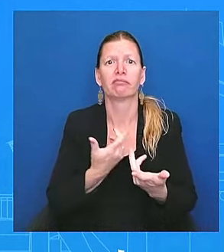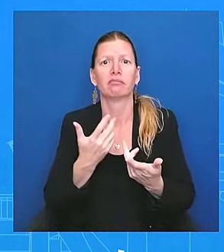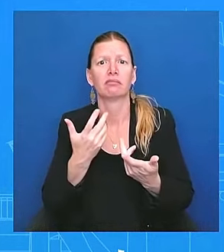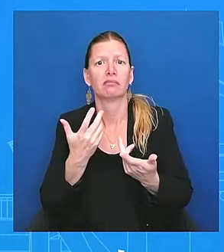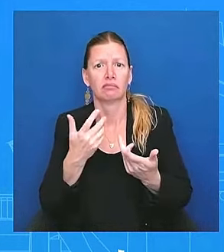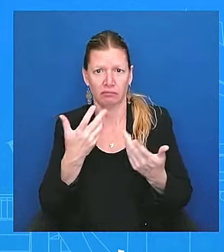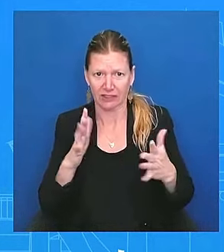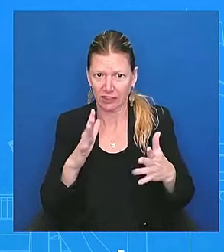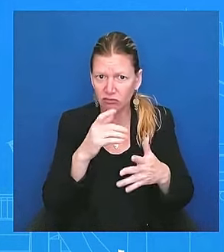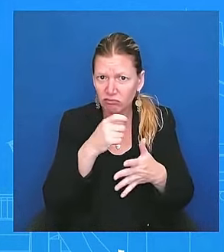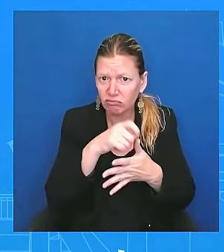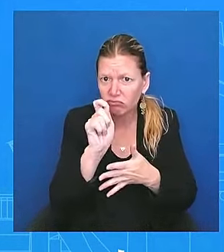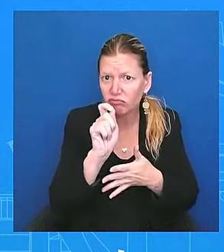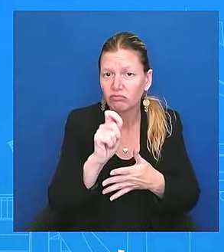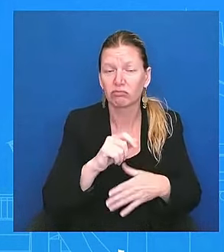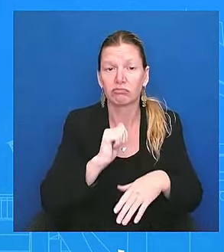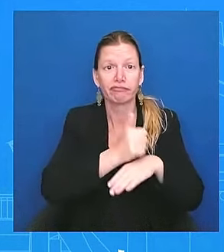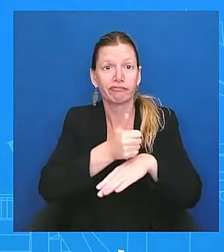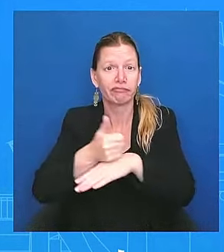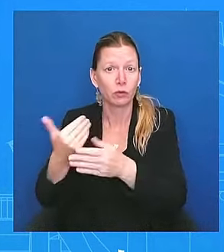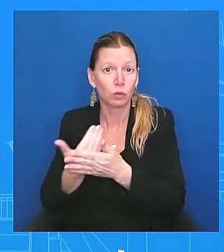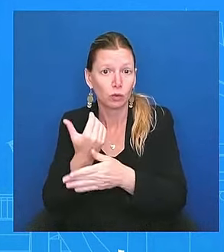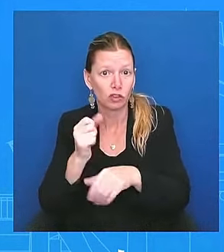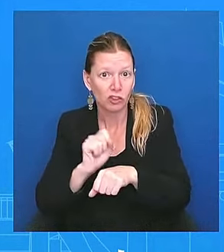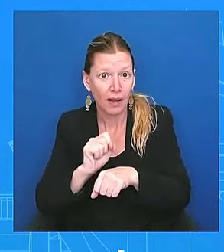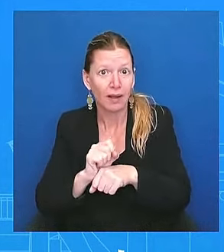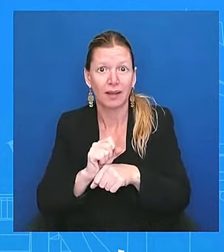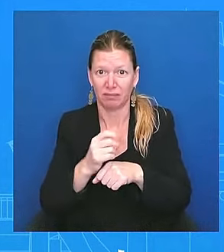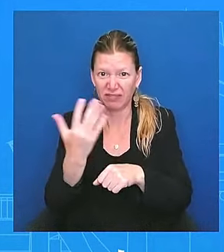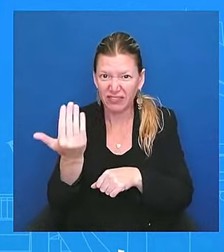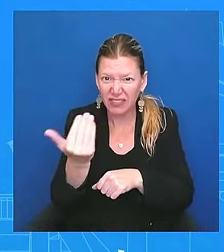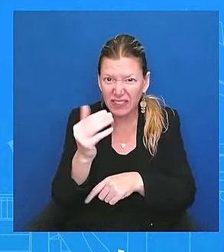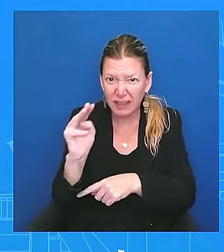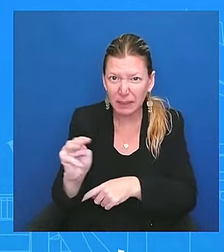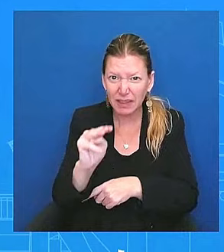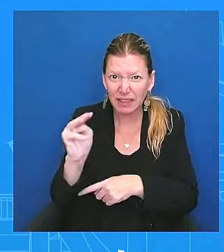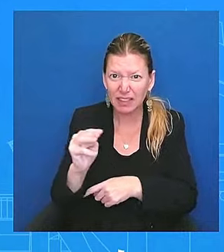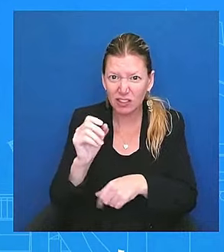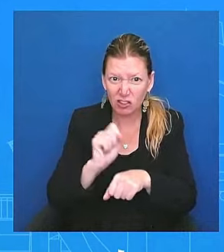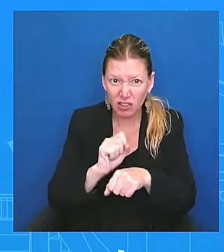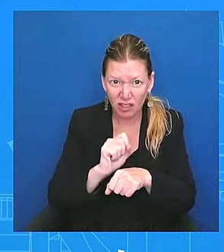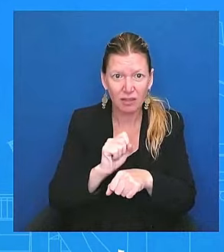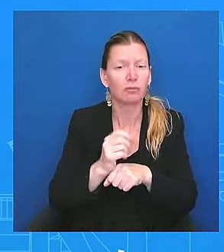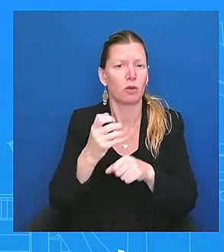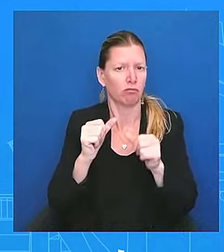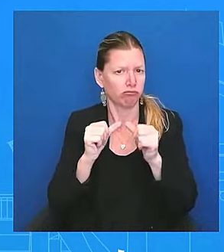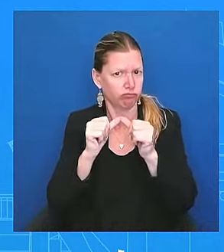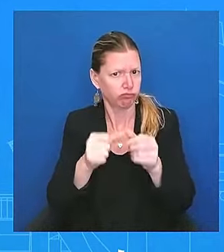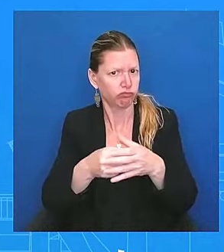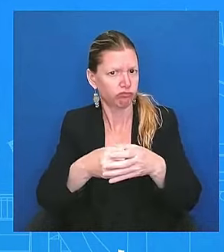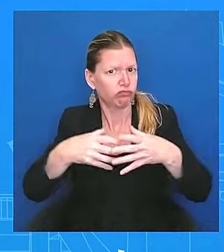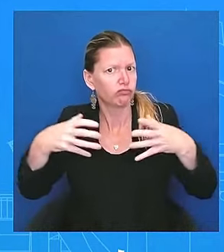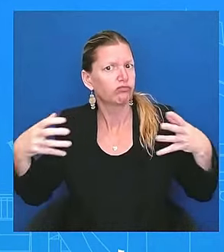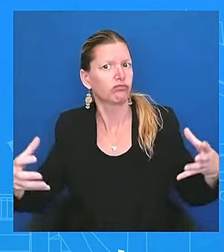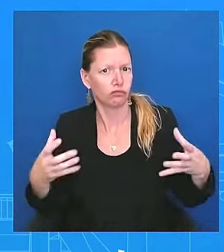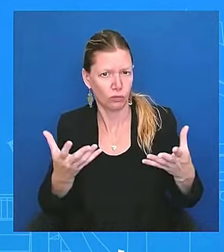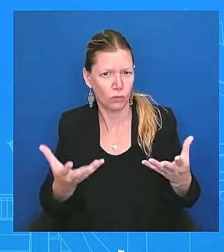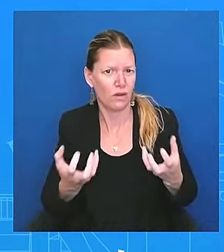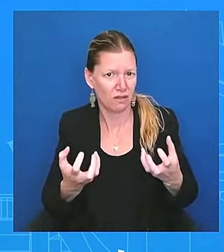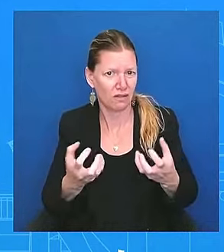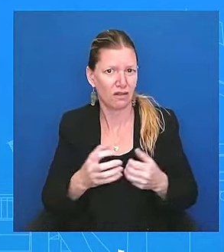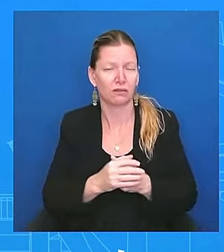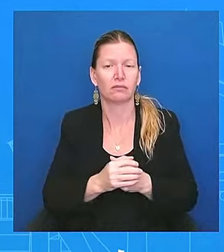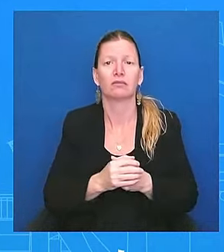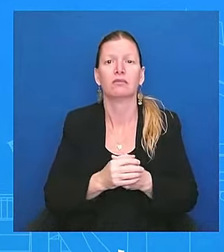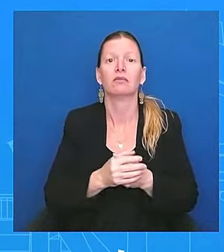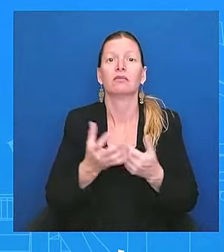that 15 million jobs. He wants to work on that and continue to do that. And so he wants to continue to deliver expanding health care. All of these